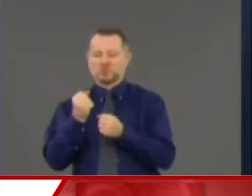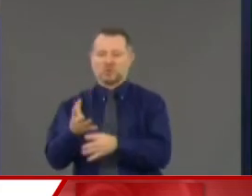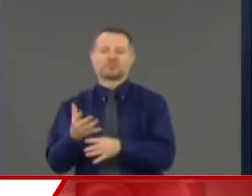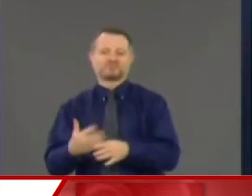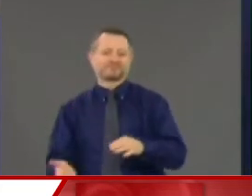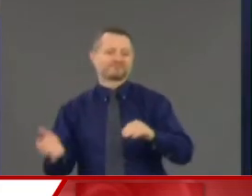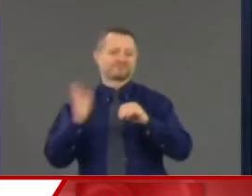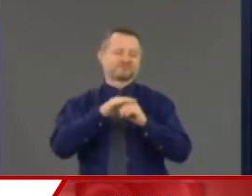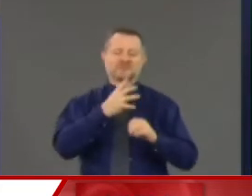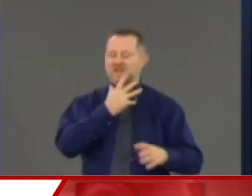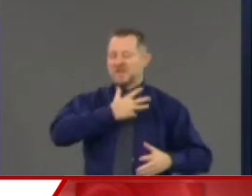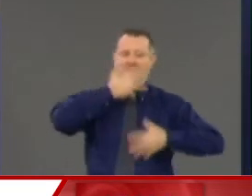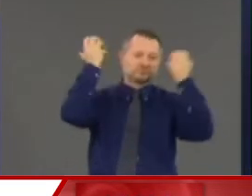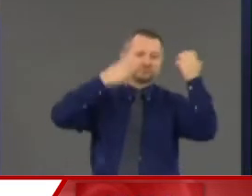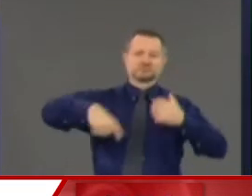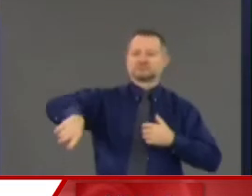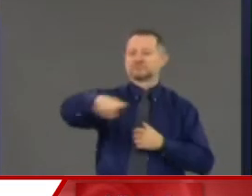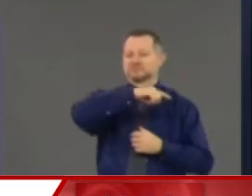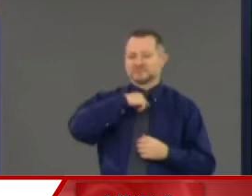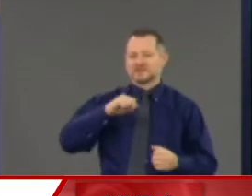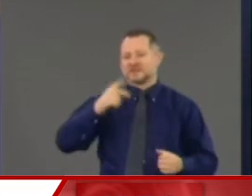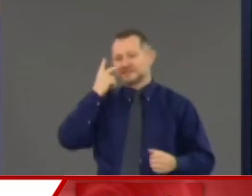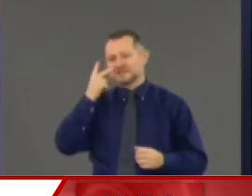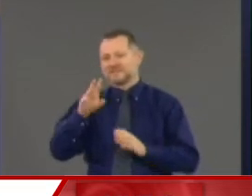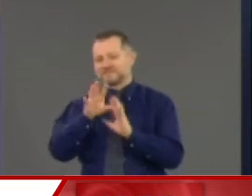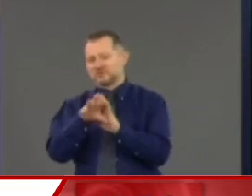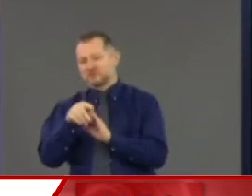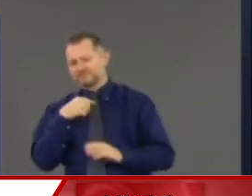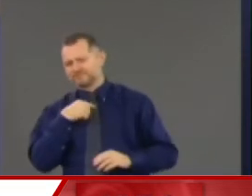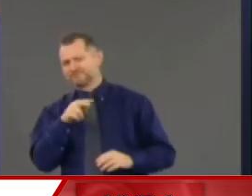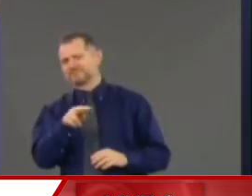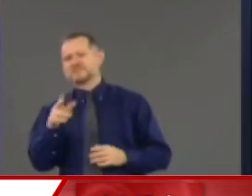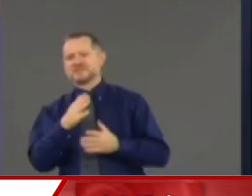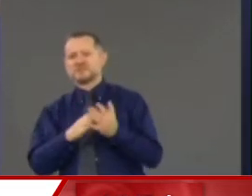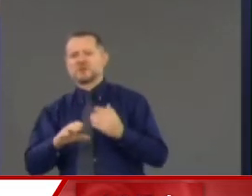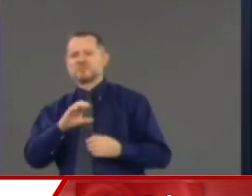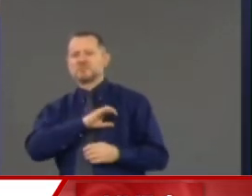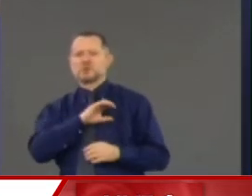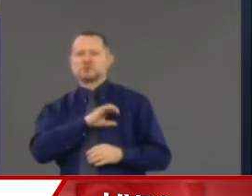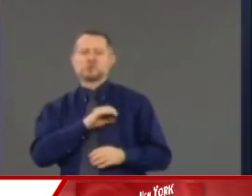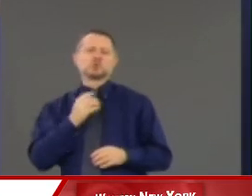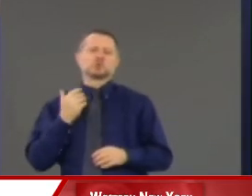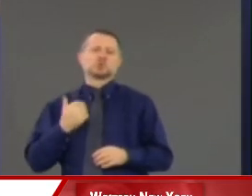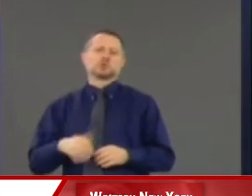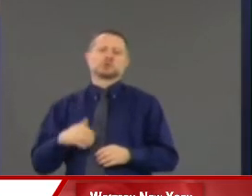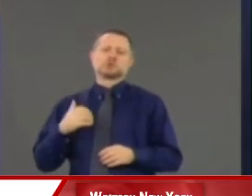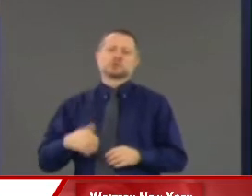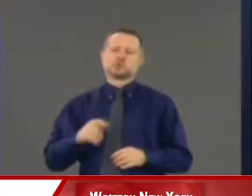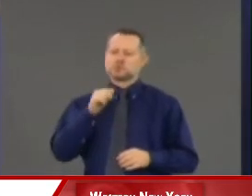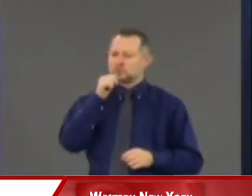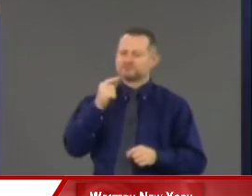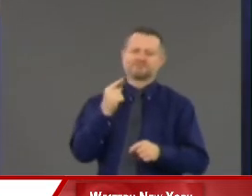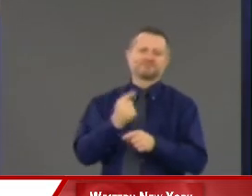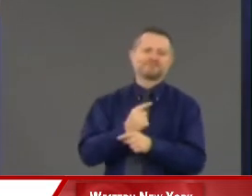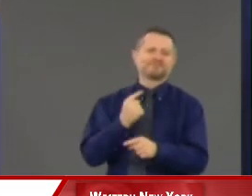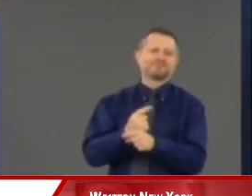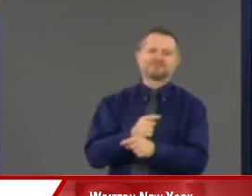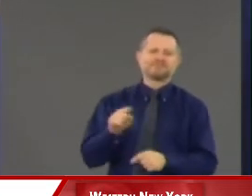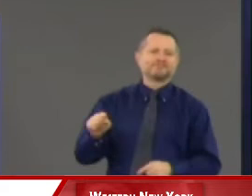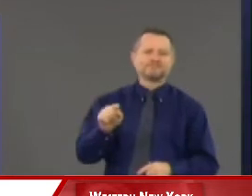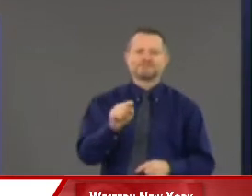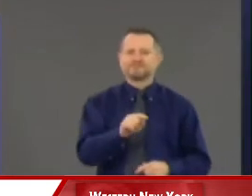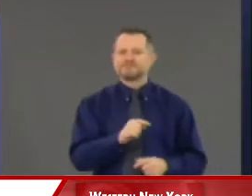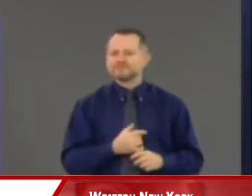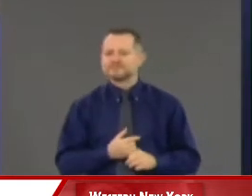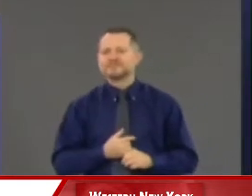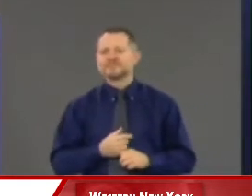There are videos of some NYPD actions that are very disturbing. There are